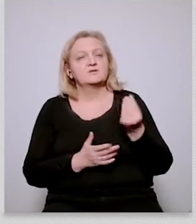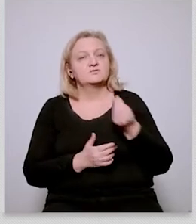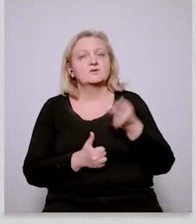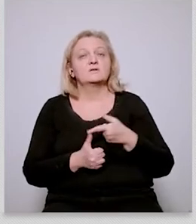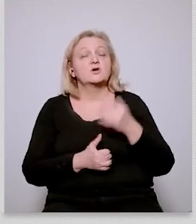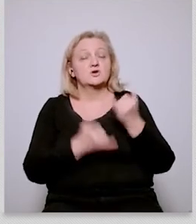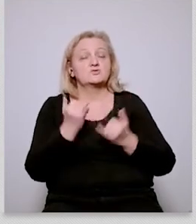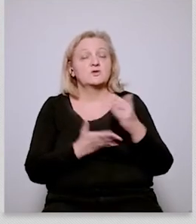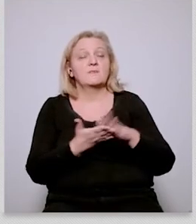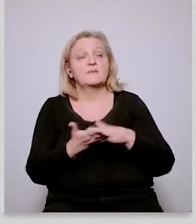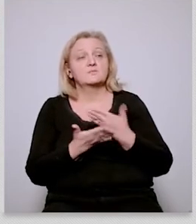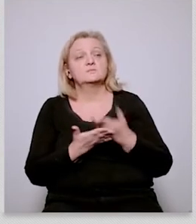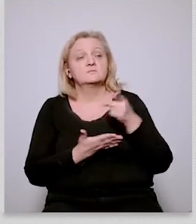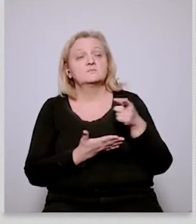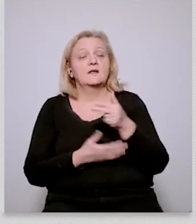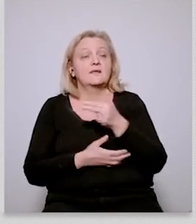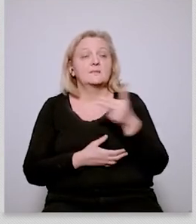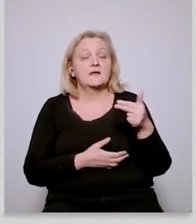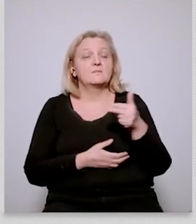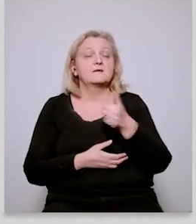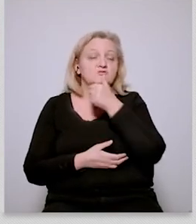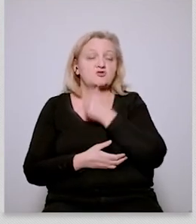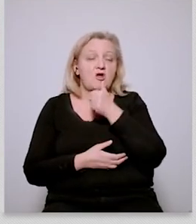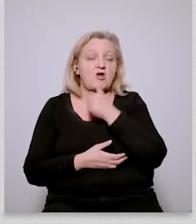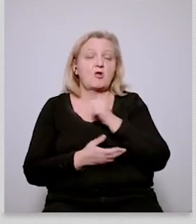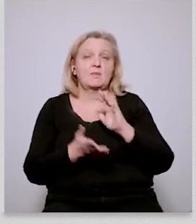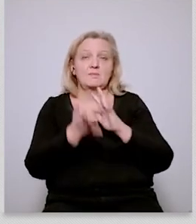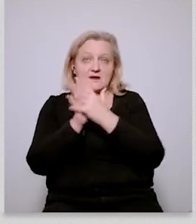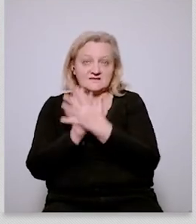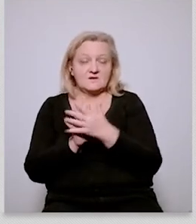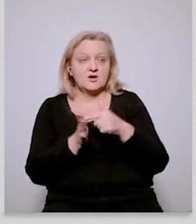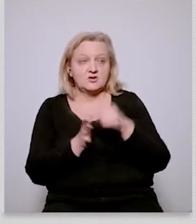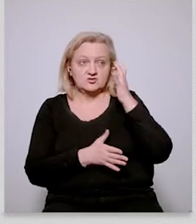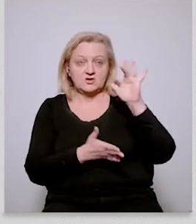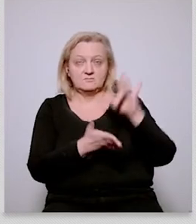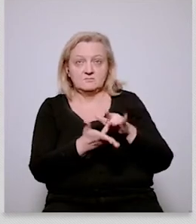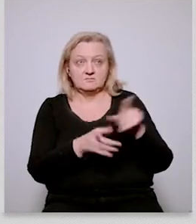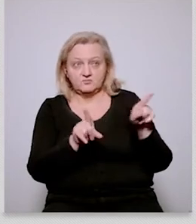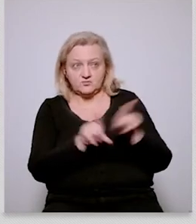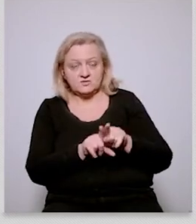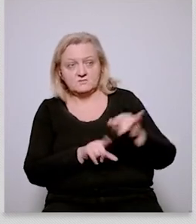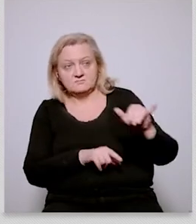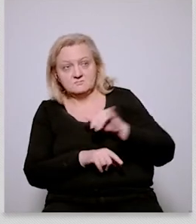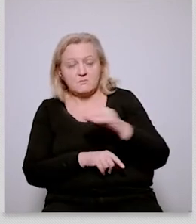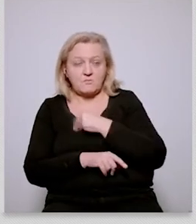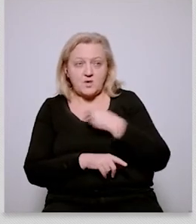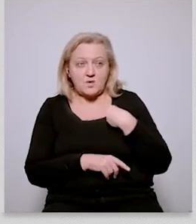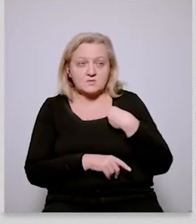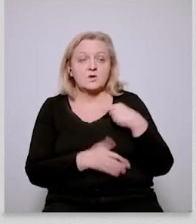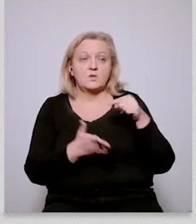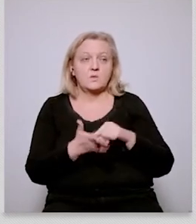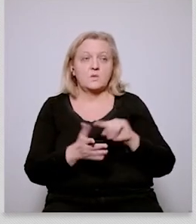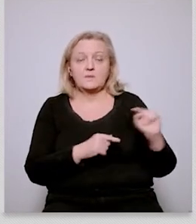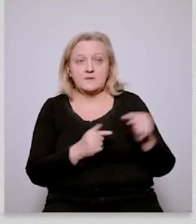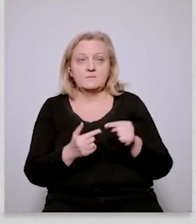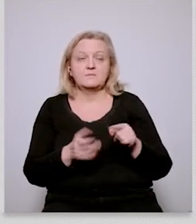is it in the czech republic like in poland a sovereignty issue or is how is it framed in